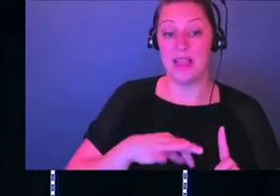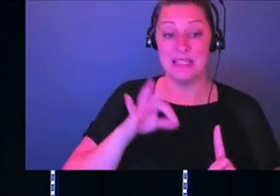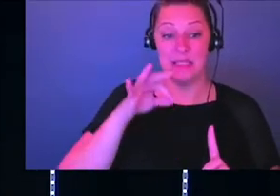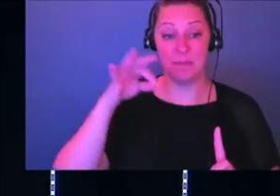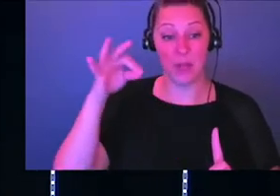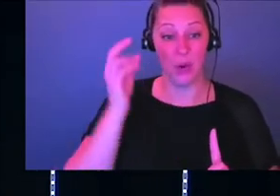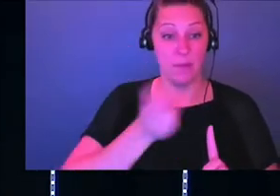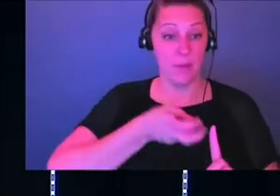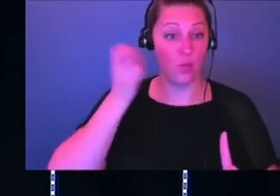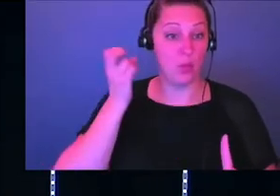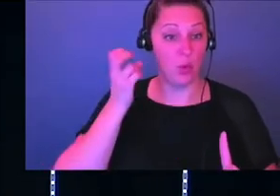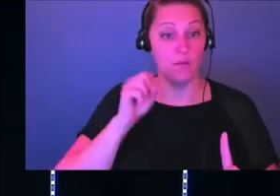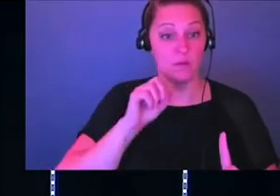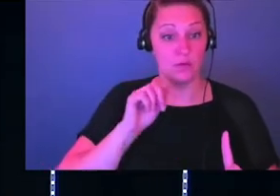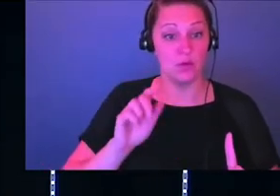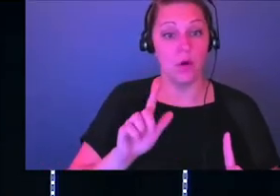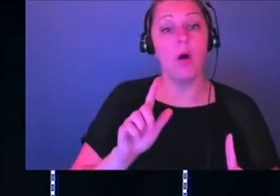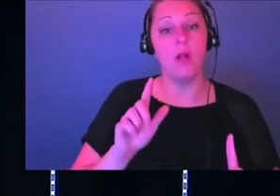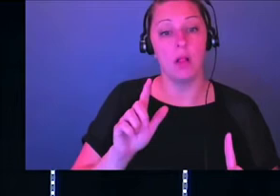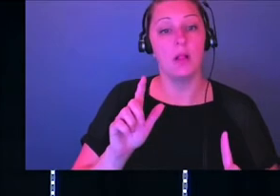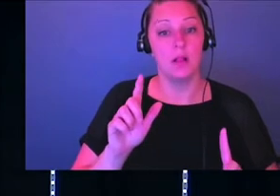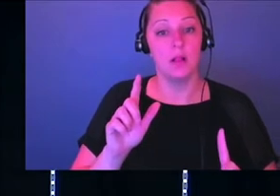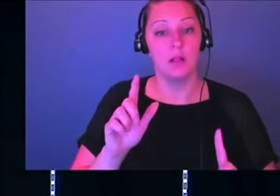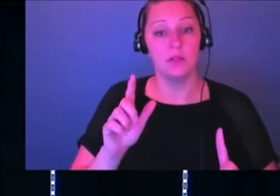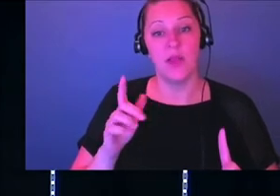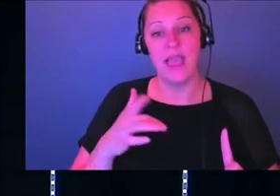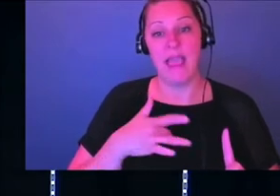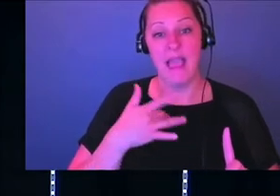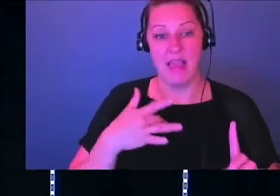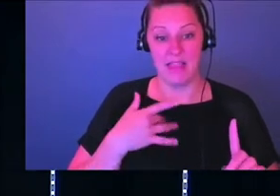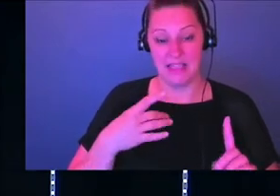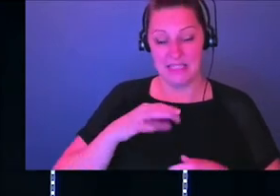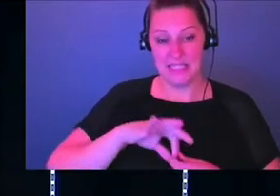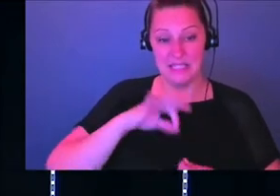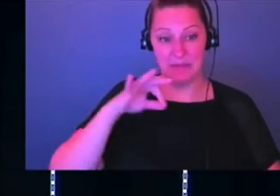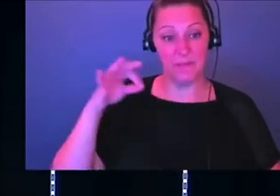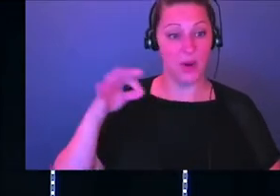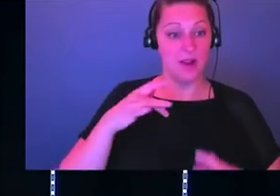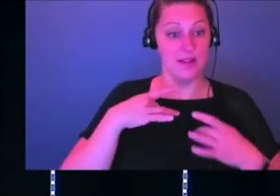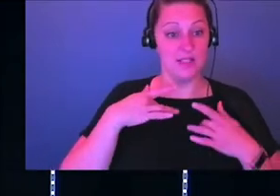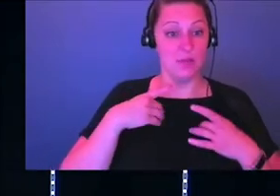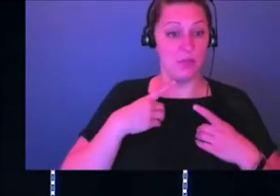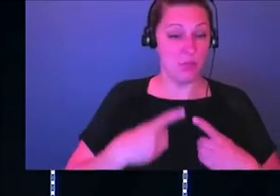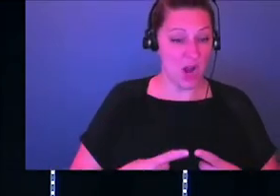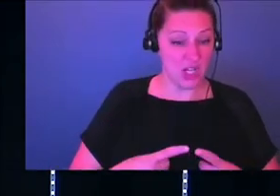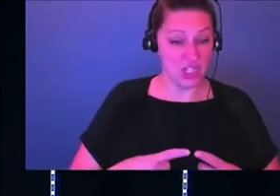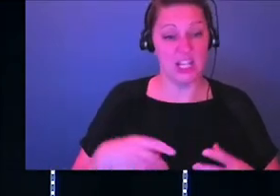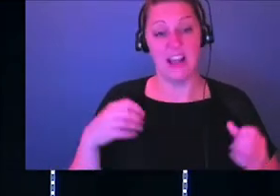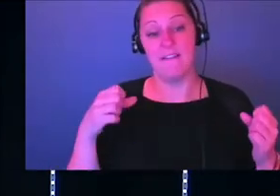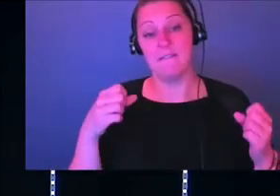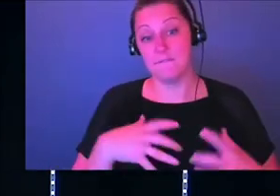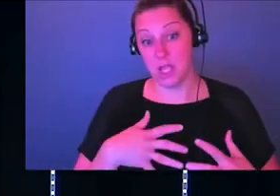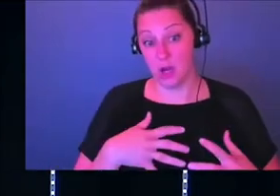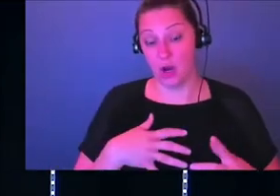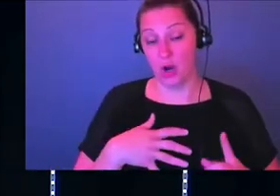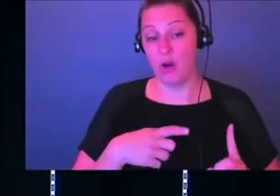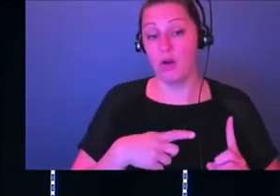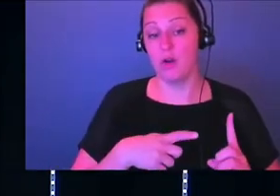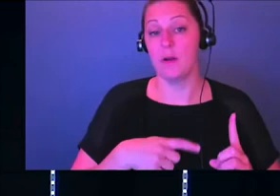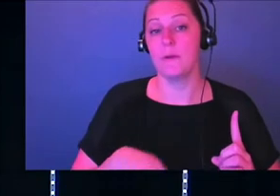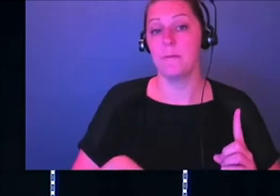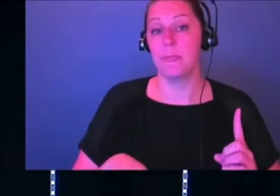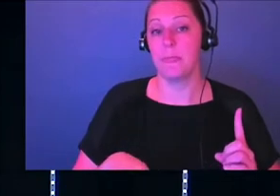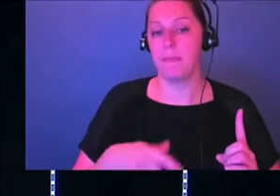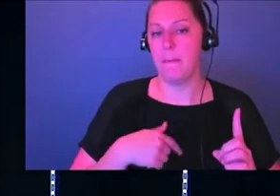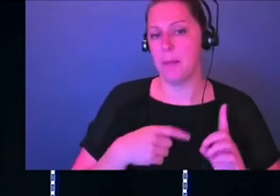the Lord sent a tormenting spirit that filled him, filled Saul with depression and fear. Okay, I want to take a second. We're on a little bit of a rabbit